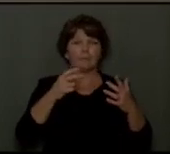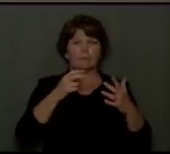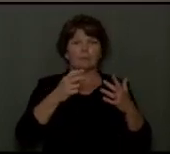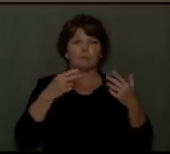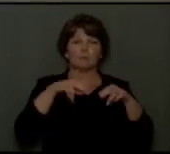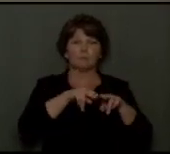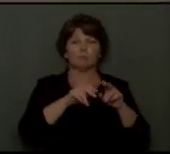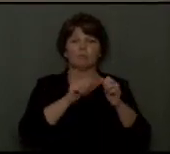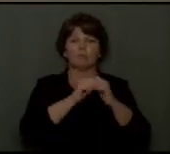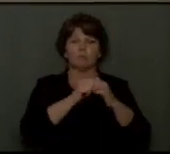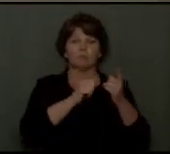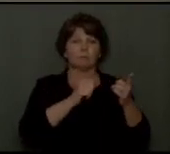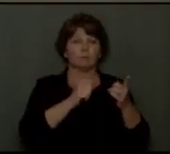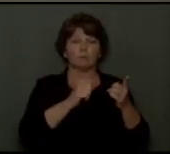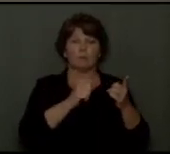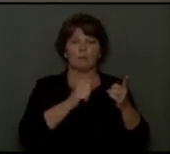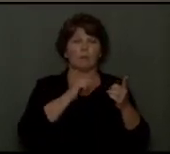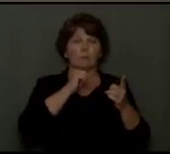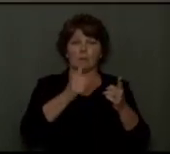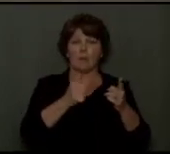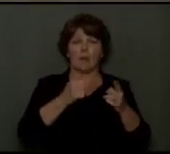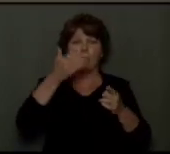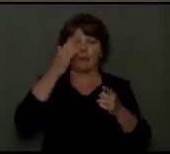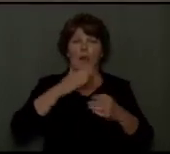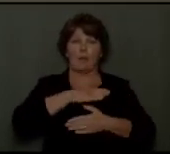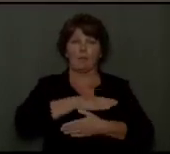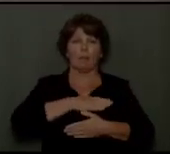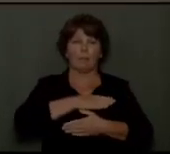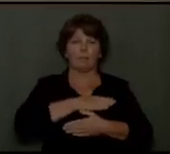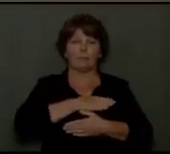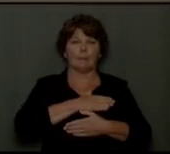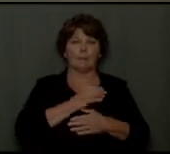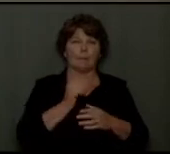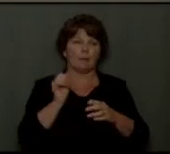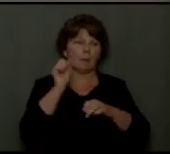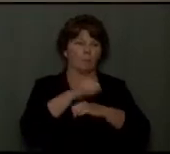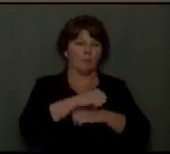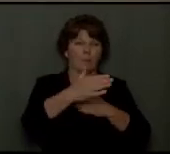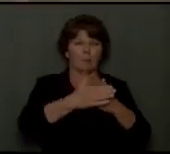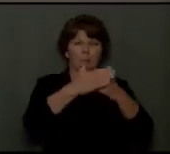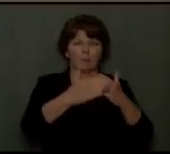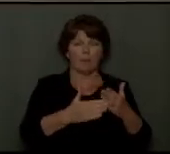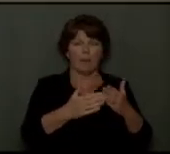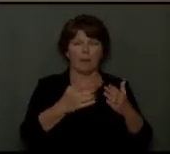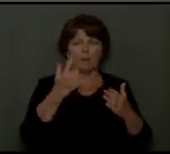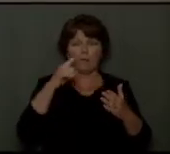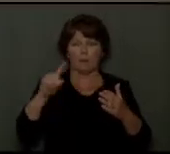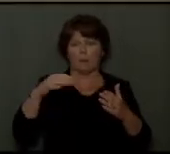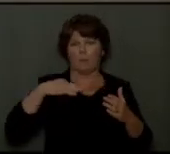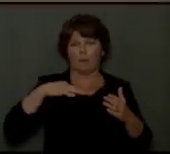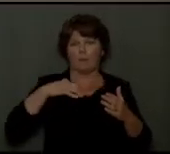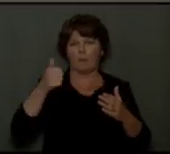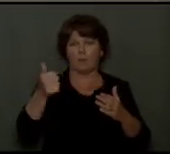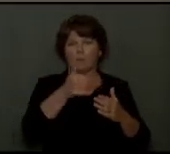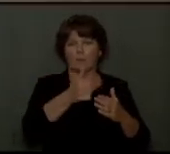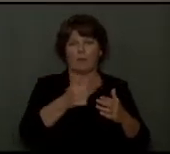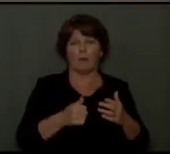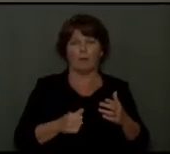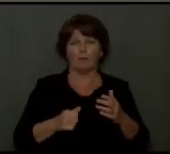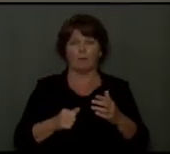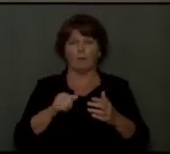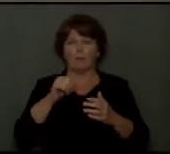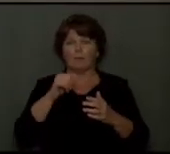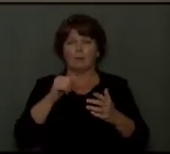Running your neighbor over to get ahead in life only makes him mad at you. You shouldn't be like the media and your